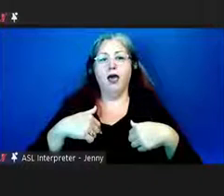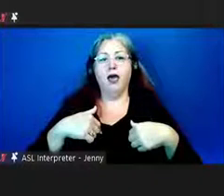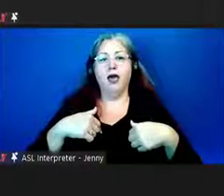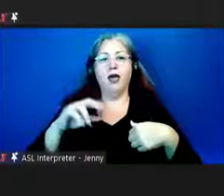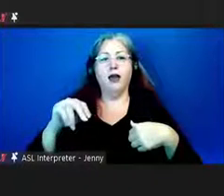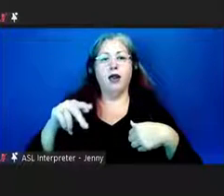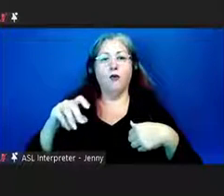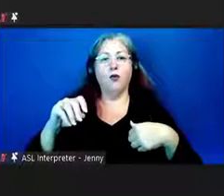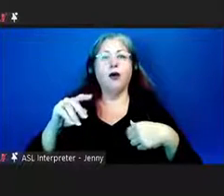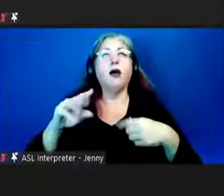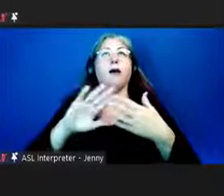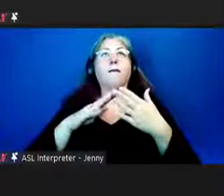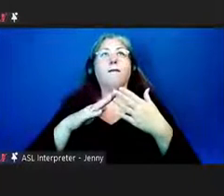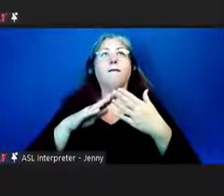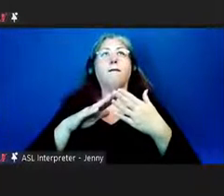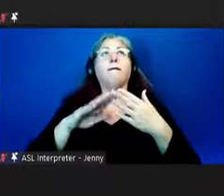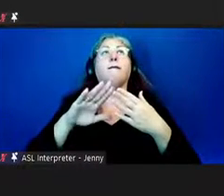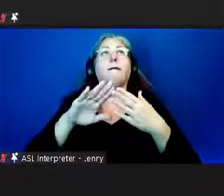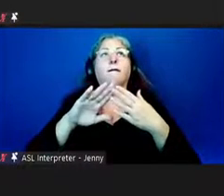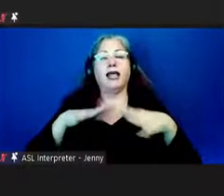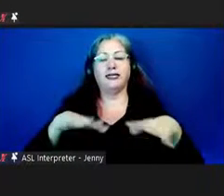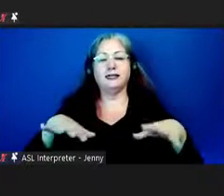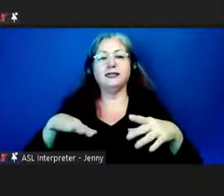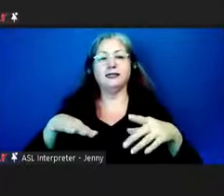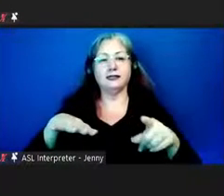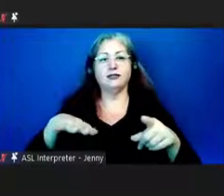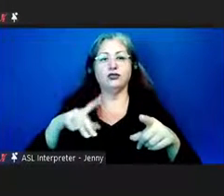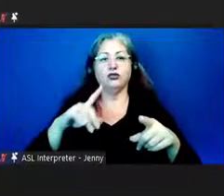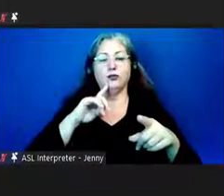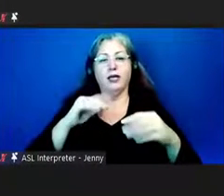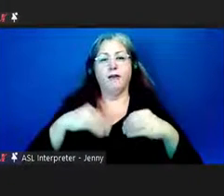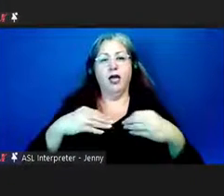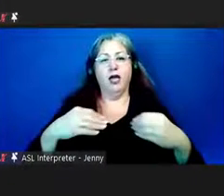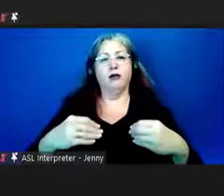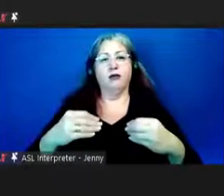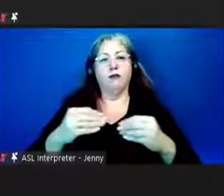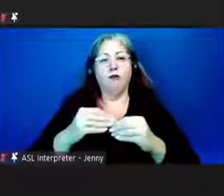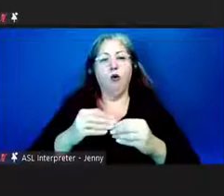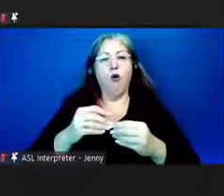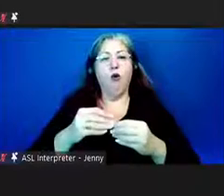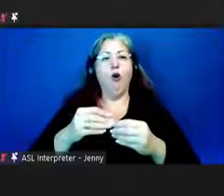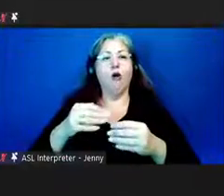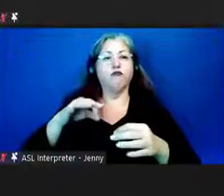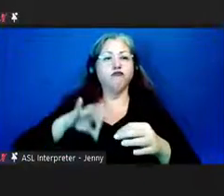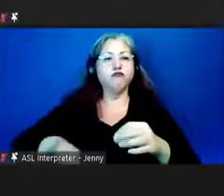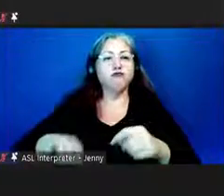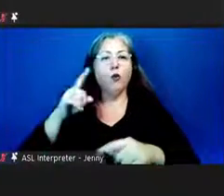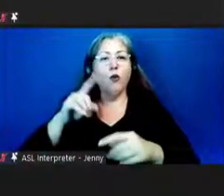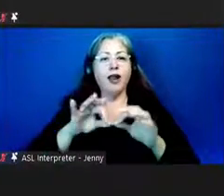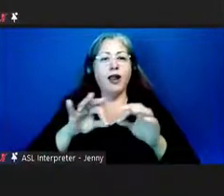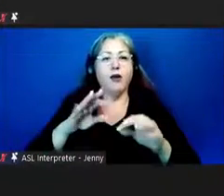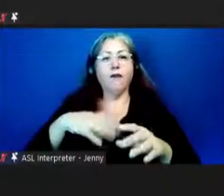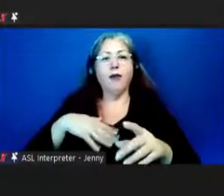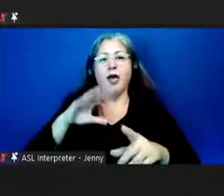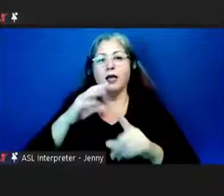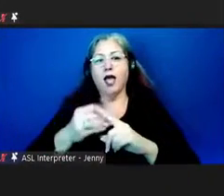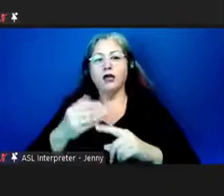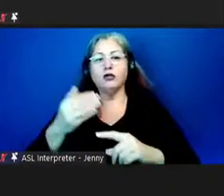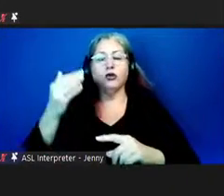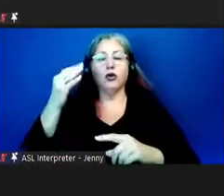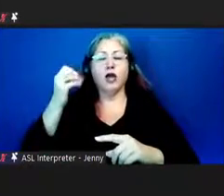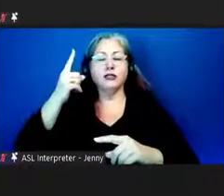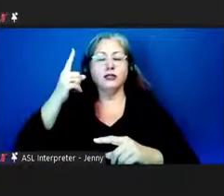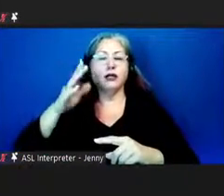blessings. Um, being enriched in my Hawaiian language and my culture, understanding where my ancestors came